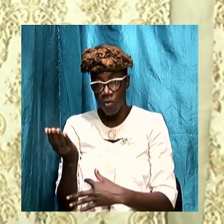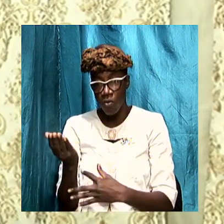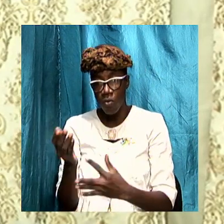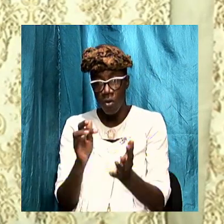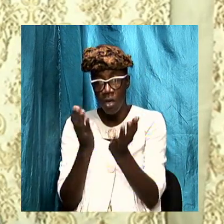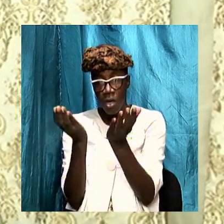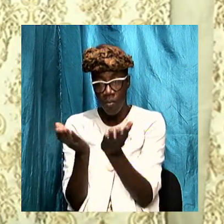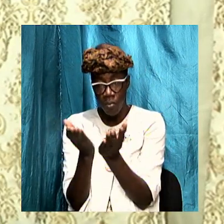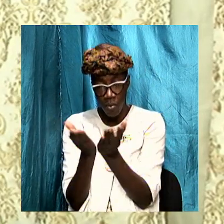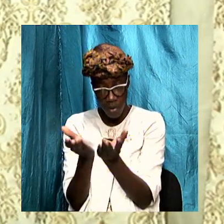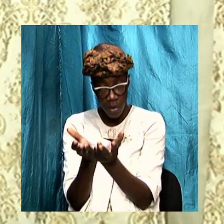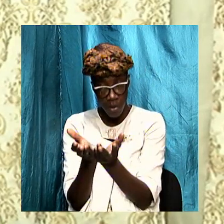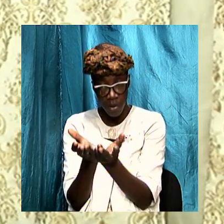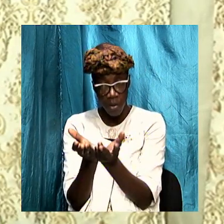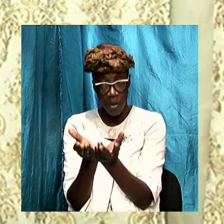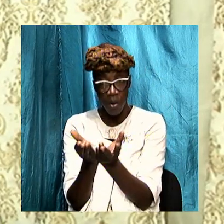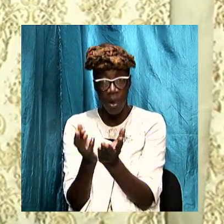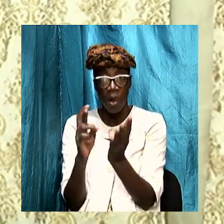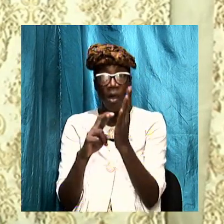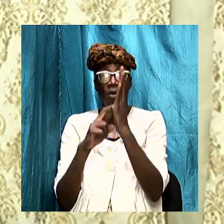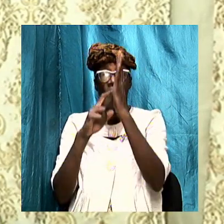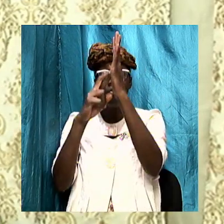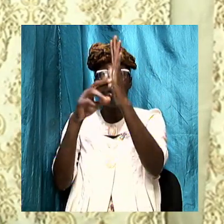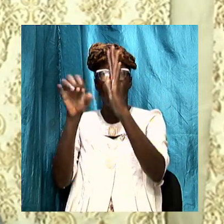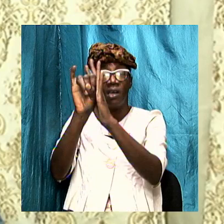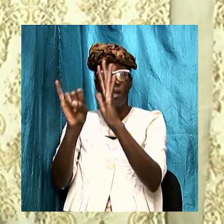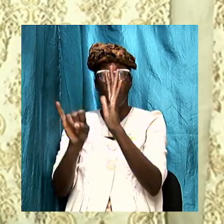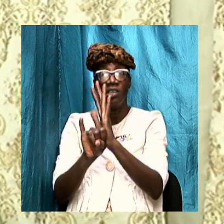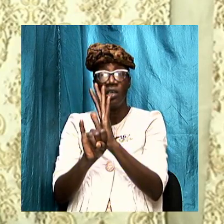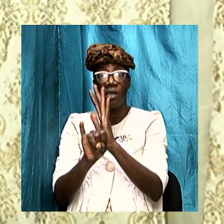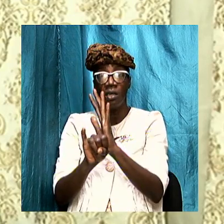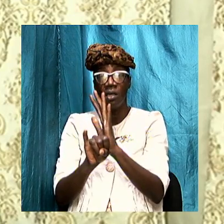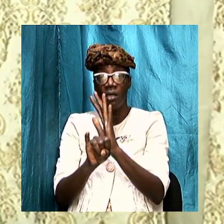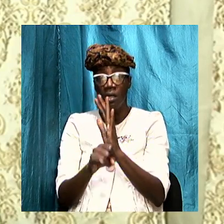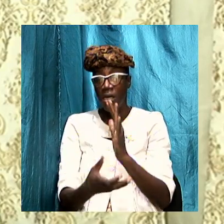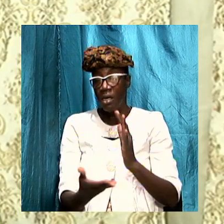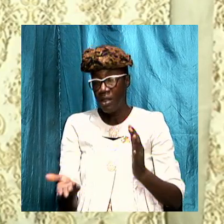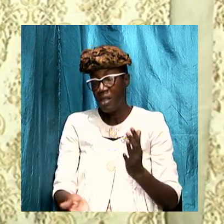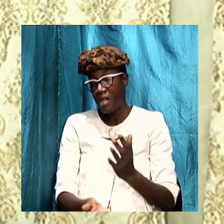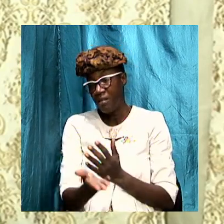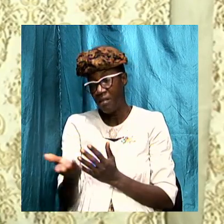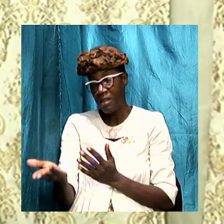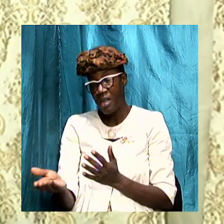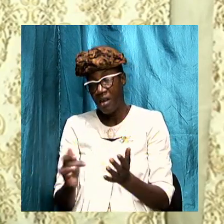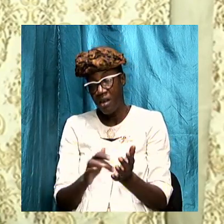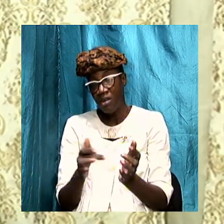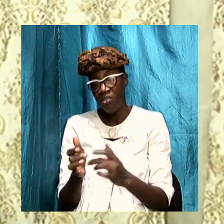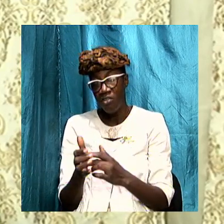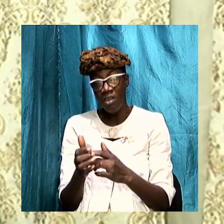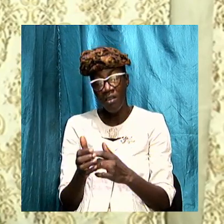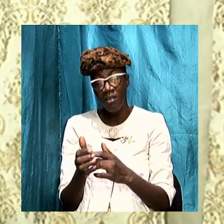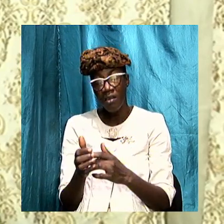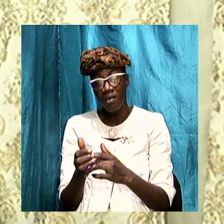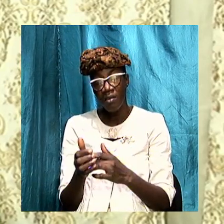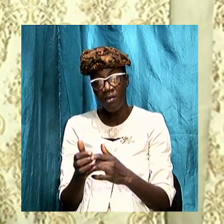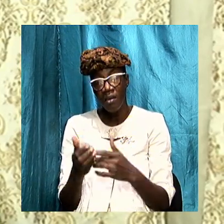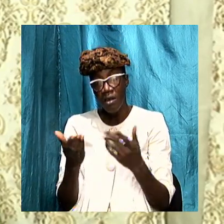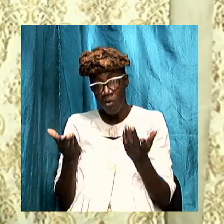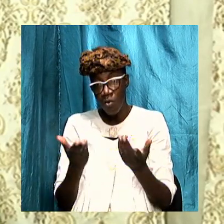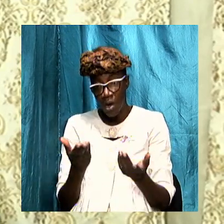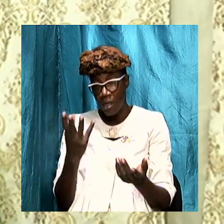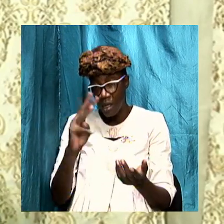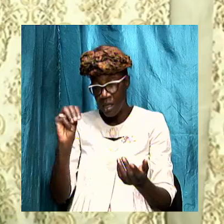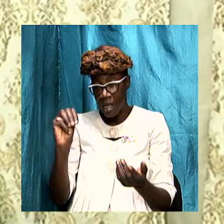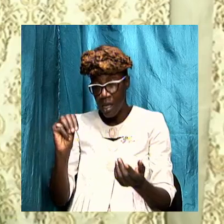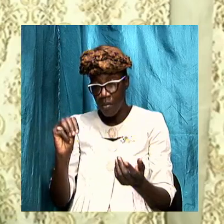we are going through so that the things that are there Jesus intended for them